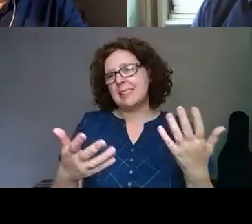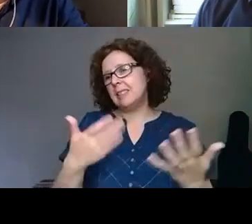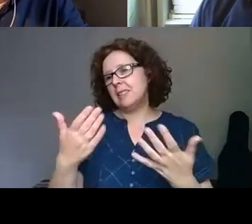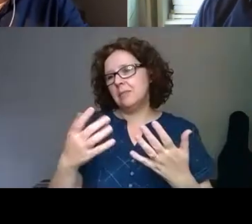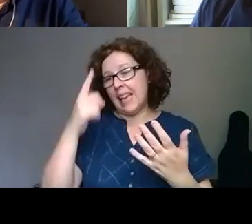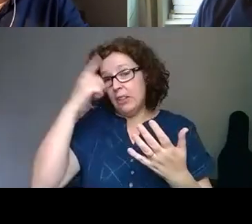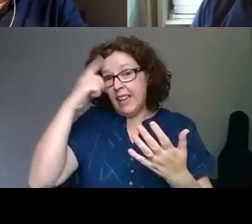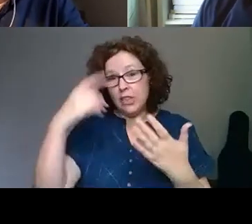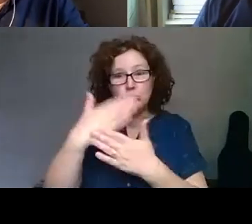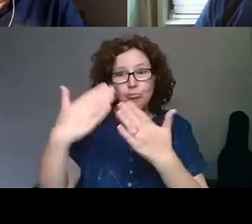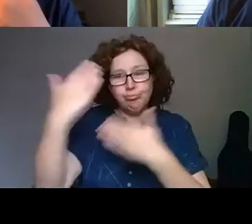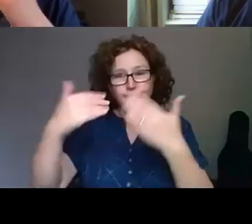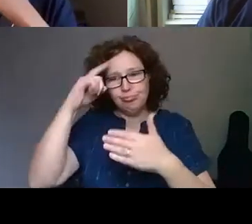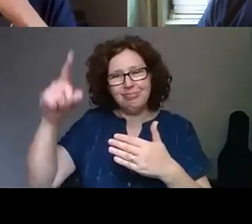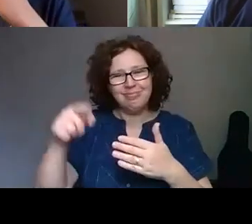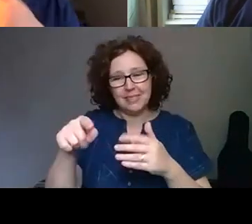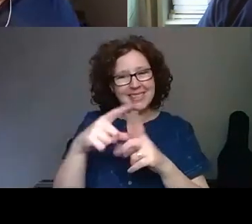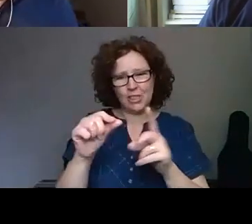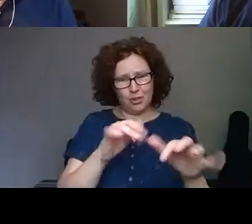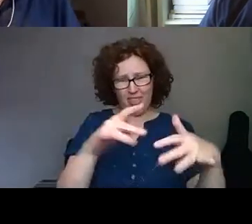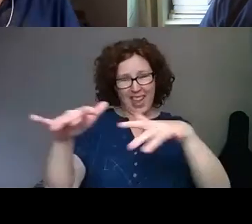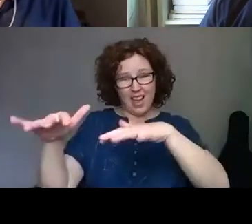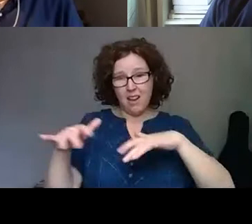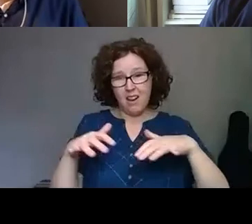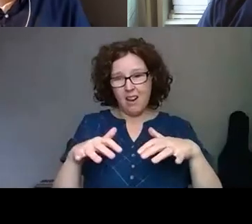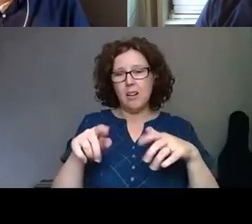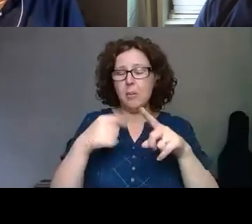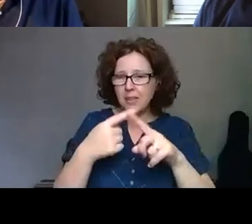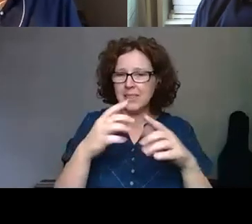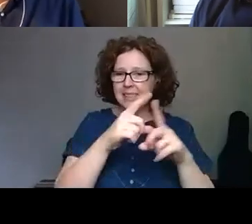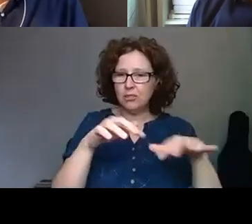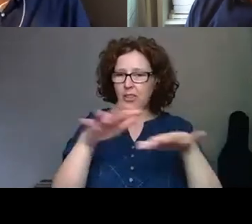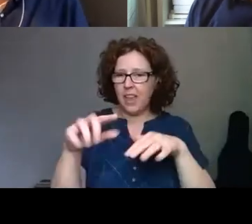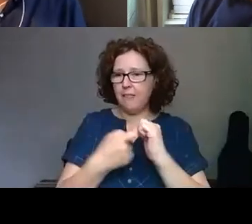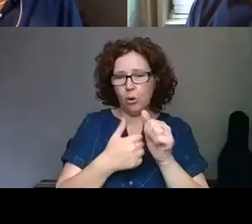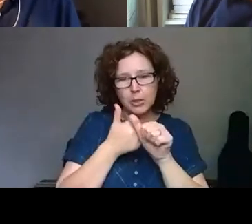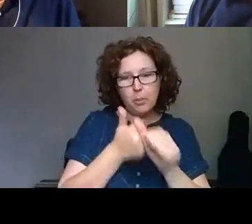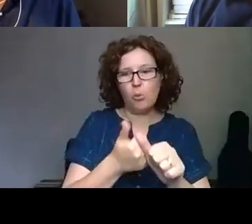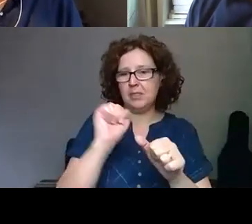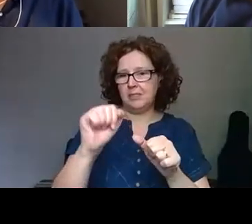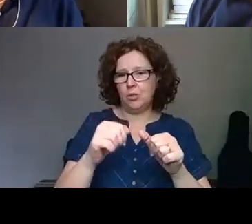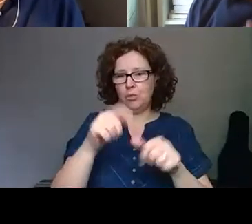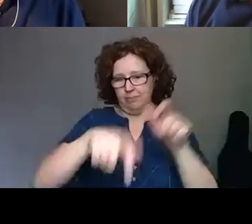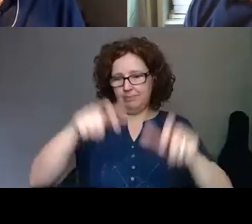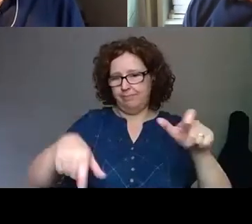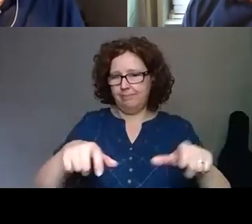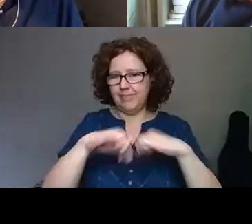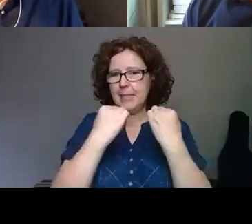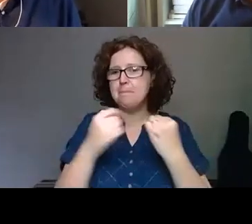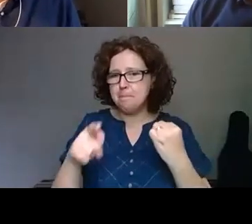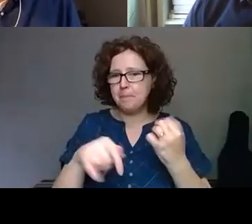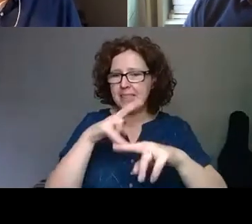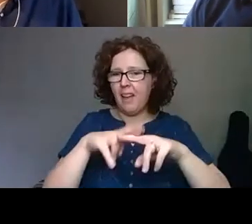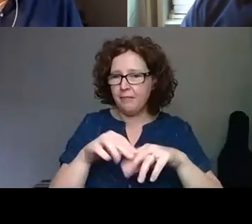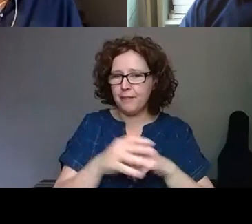organisations. And it's there in the way that you support everyone in your organisation. That digital culture compass has a charter where